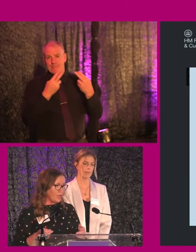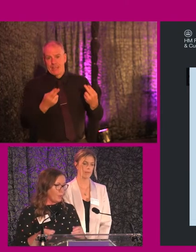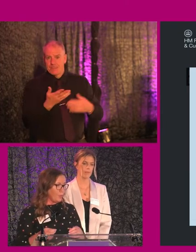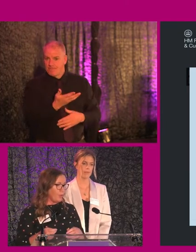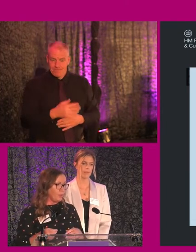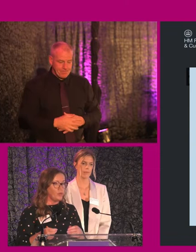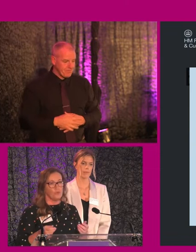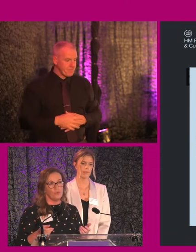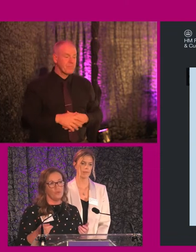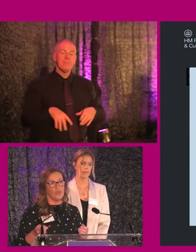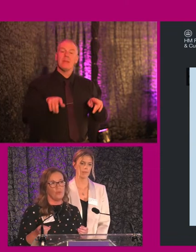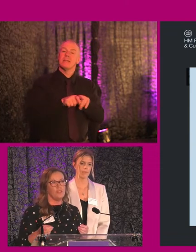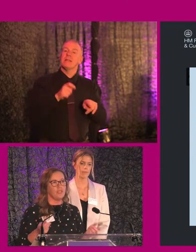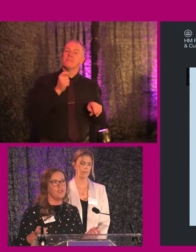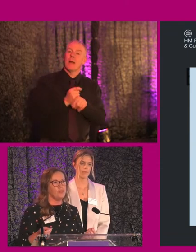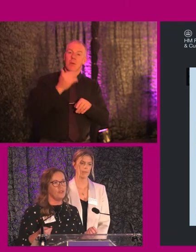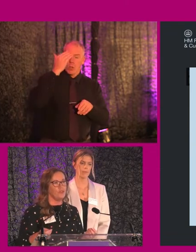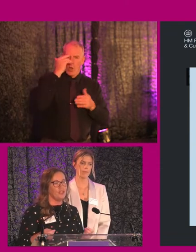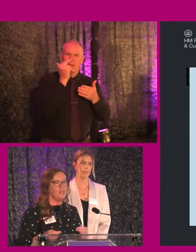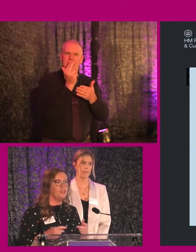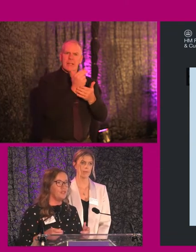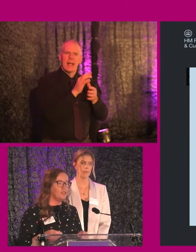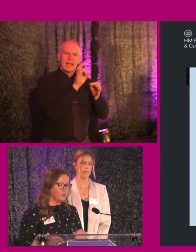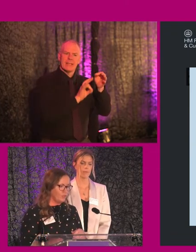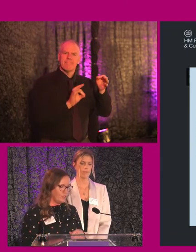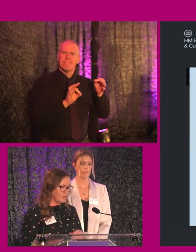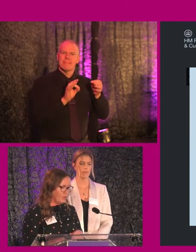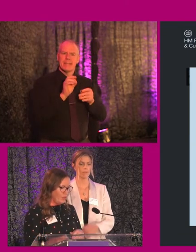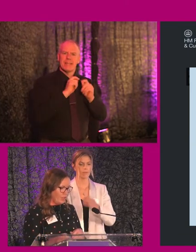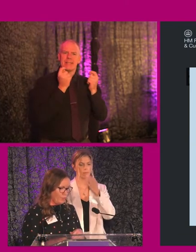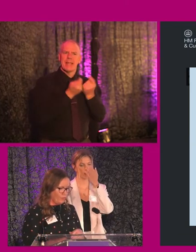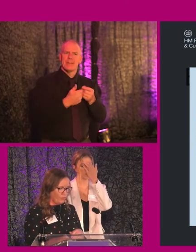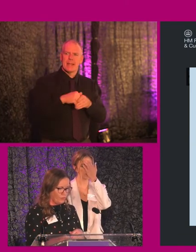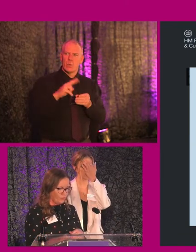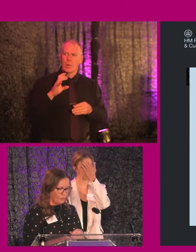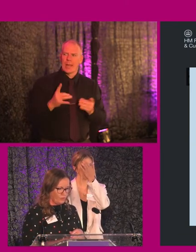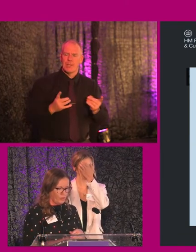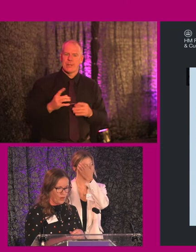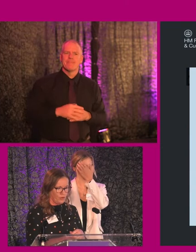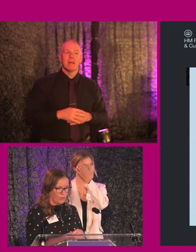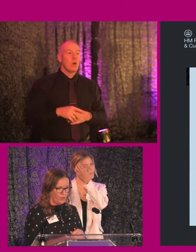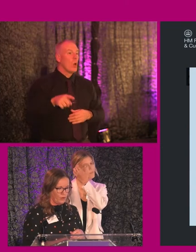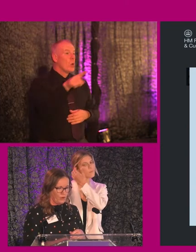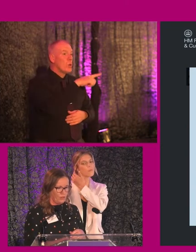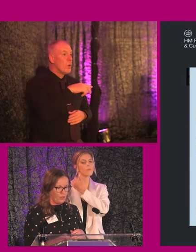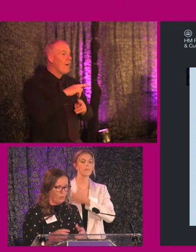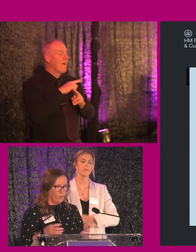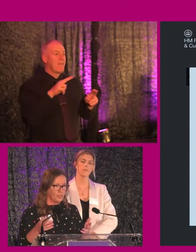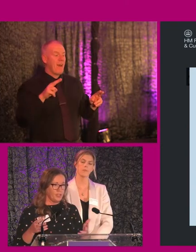but we also knew how design teams in the UK tended to deal with these. And for those of you that aren't aware,